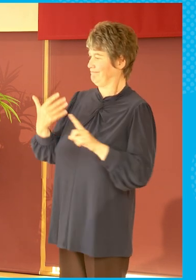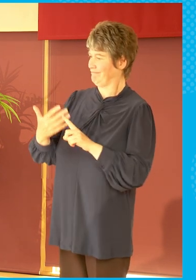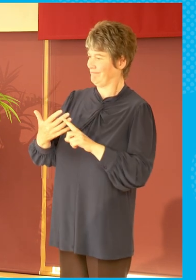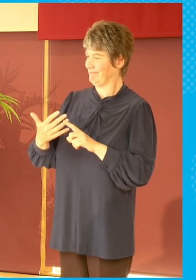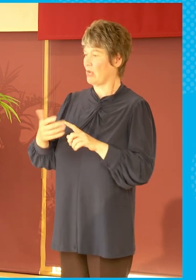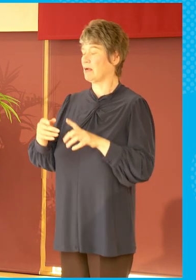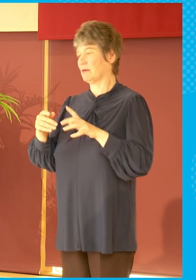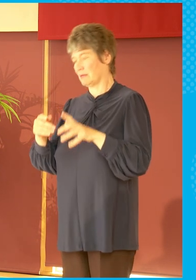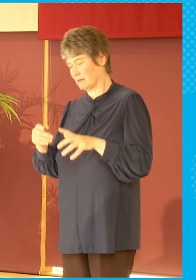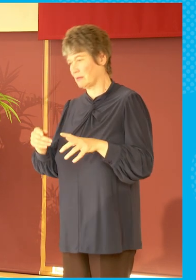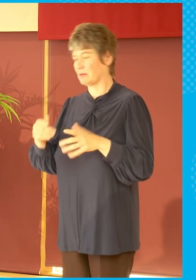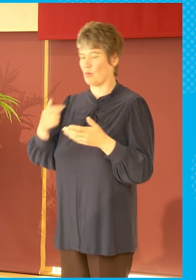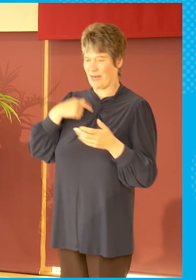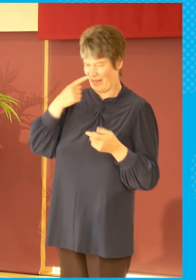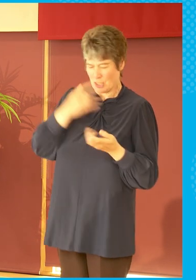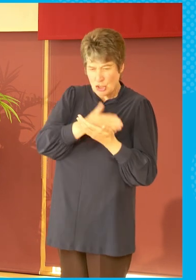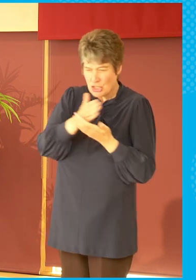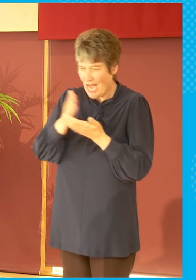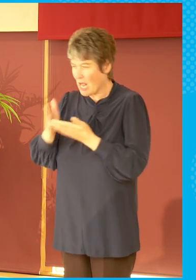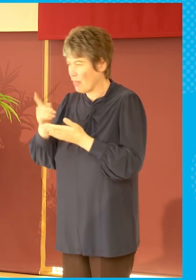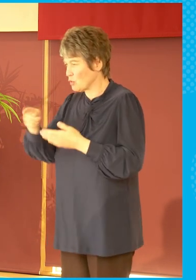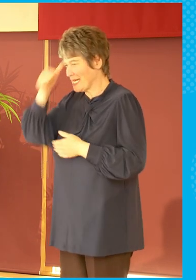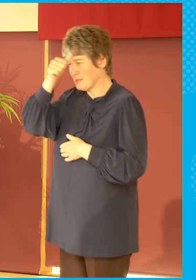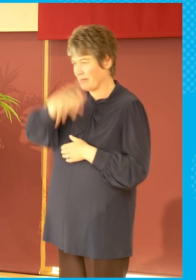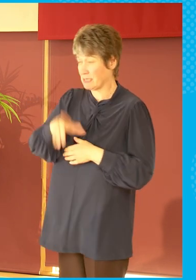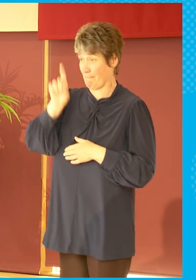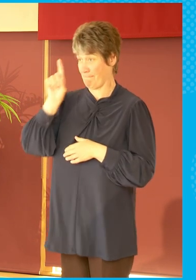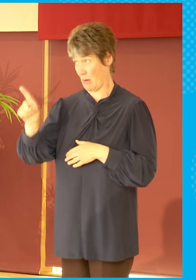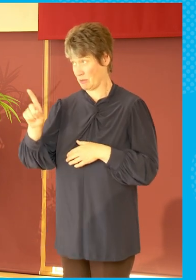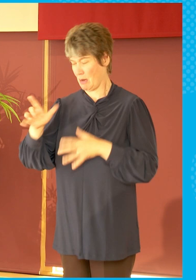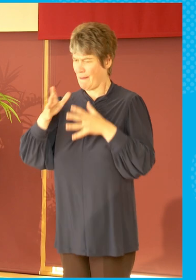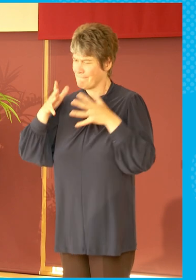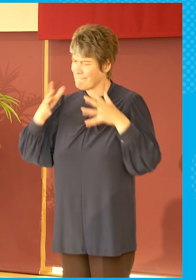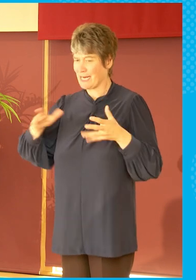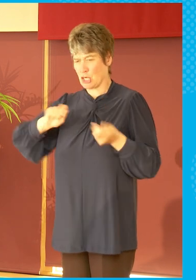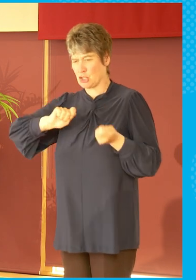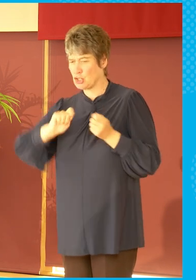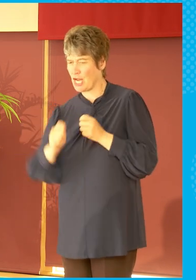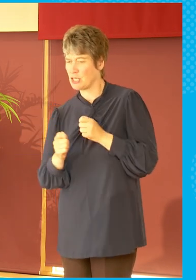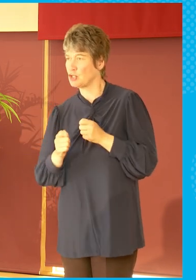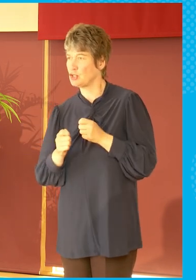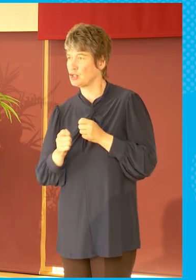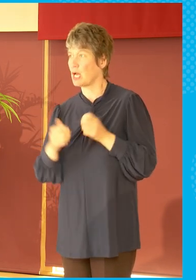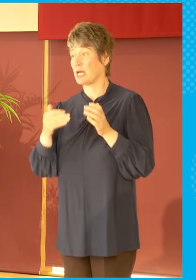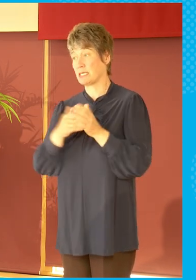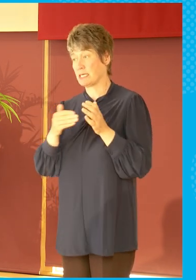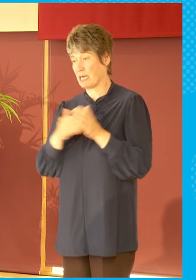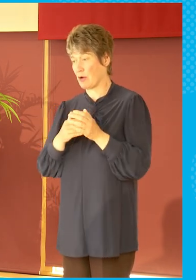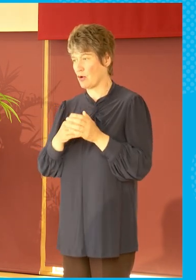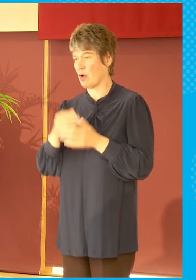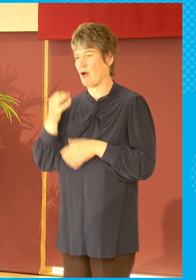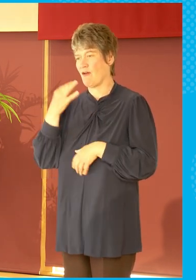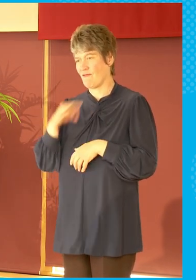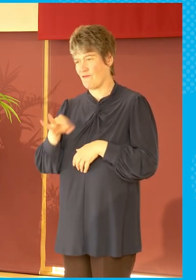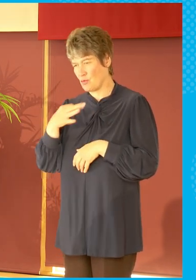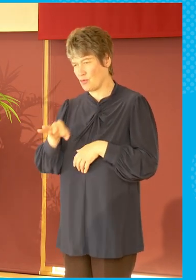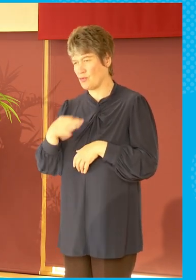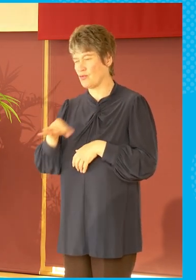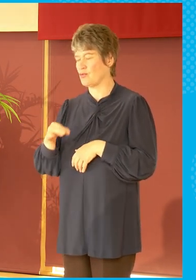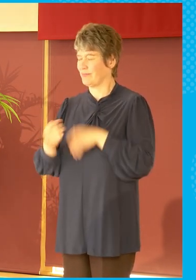moments. But the major change that's happened is that there are relatively few moments that are common moments.